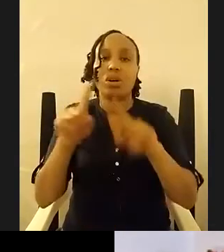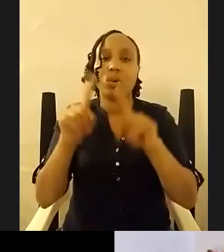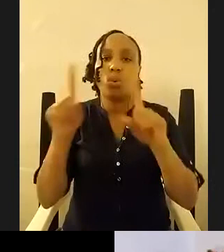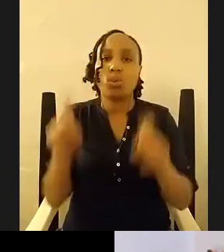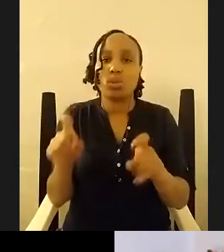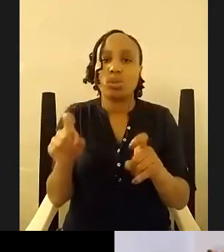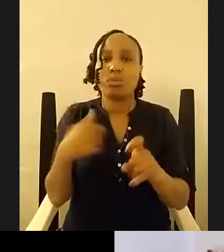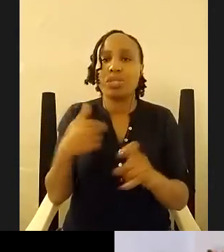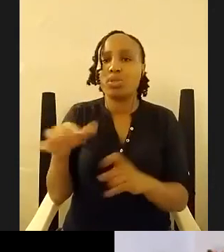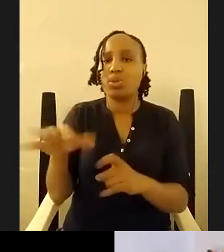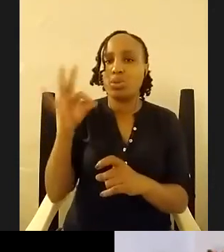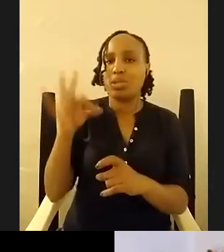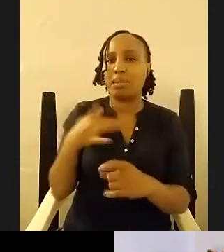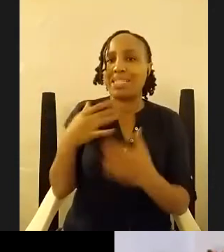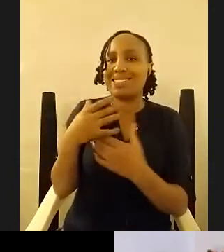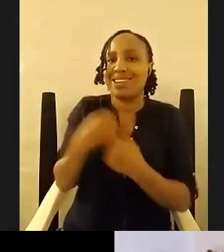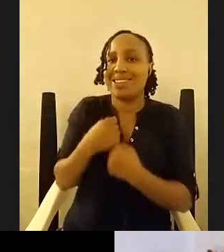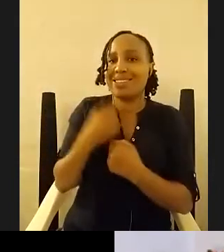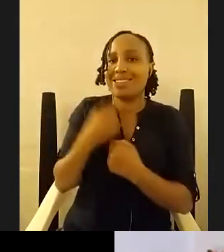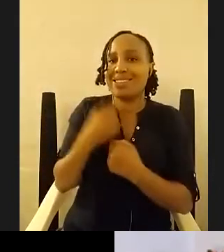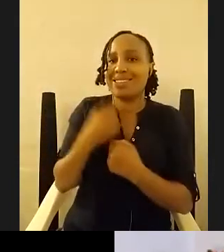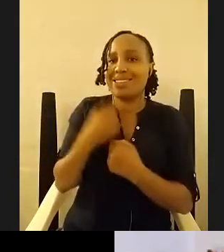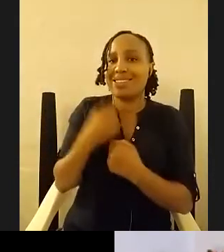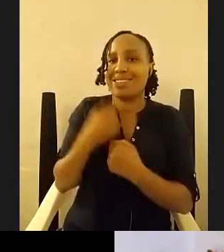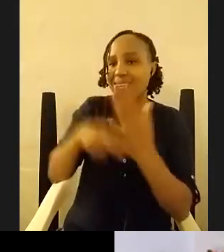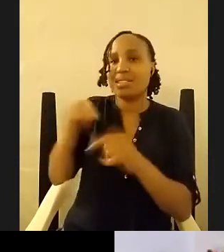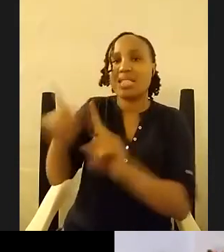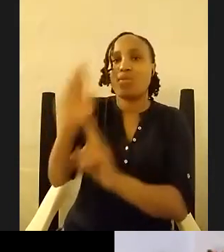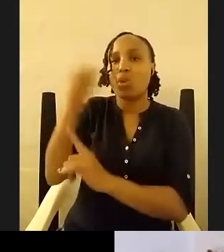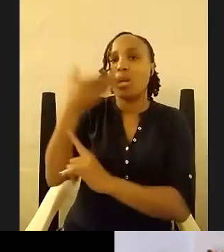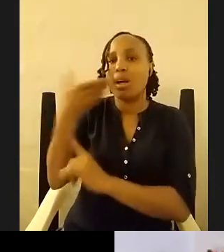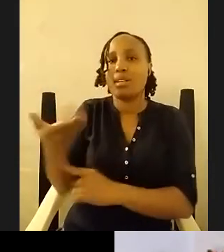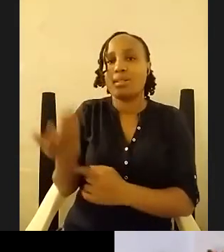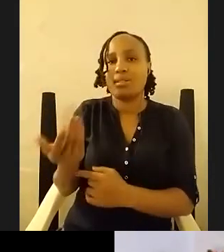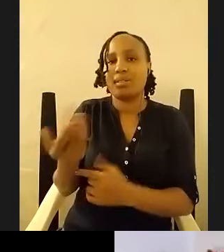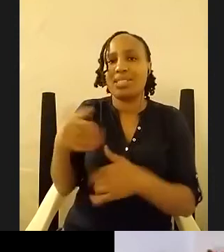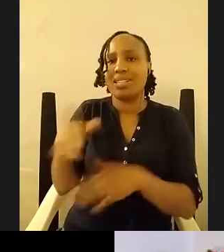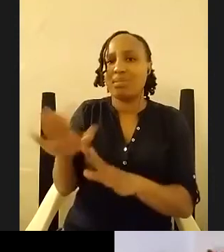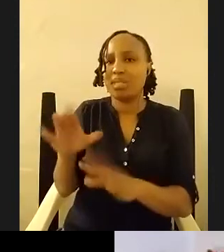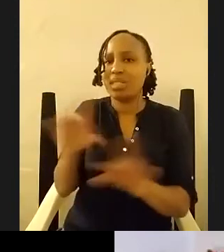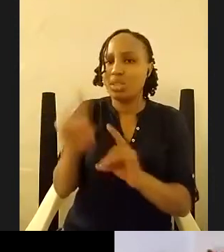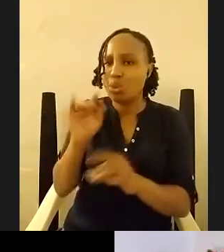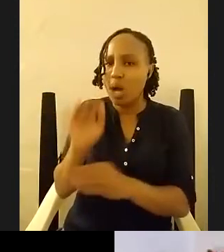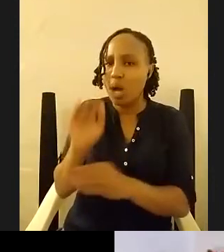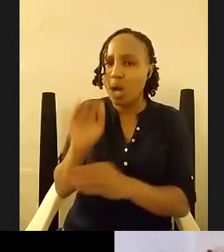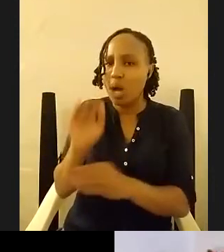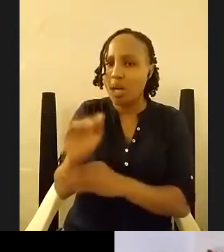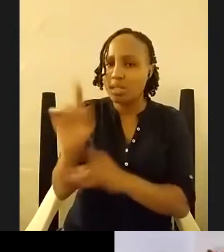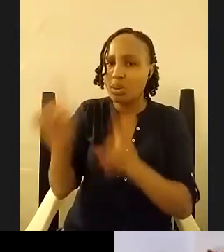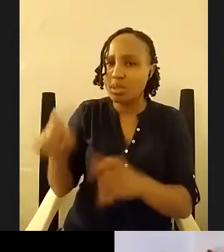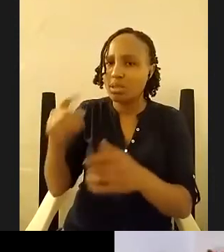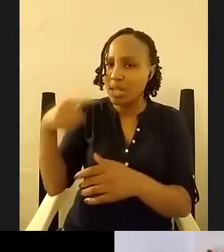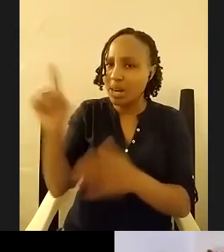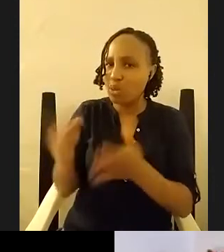because it it leaves me with the question then did you ask the question appropriately or did you yeah so it it